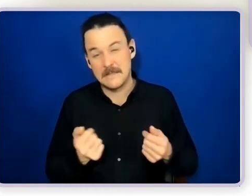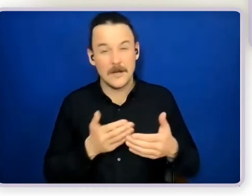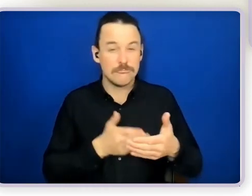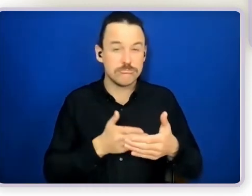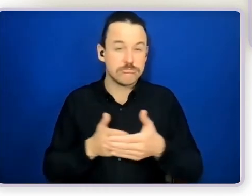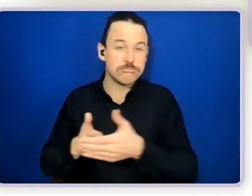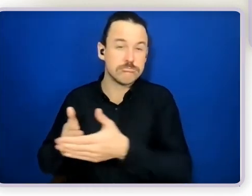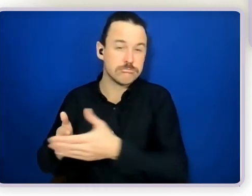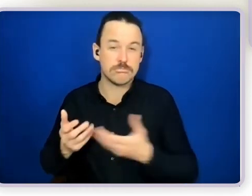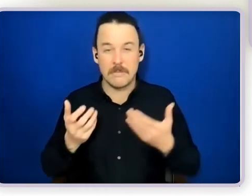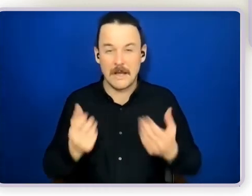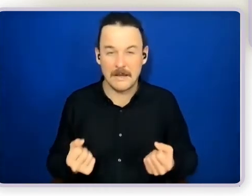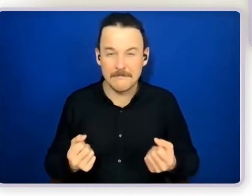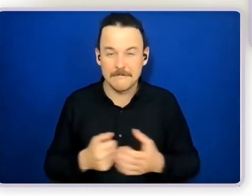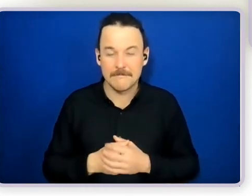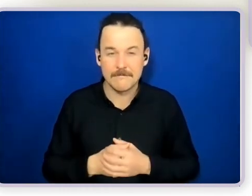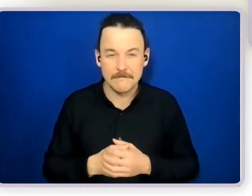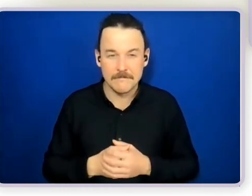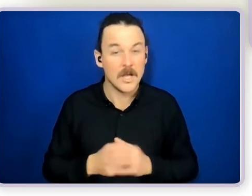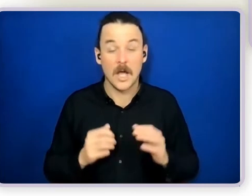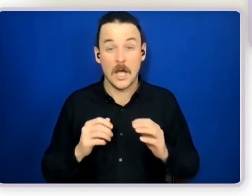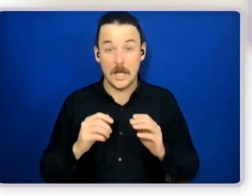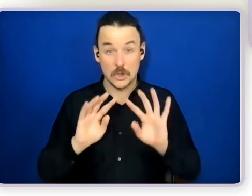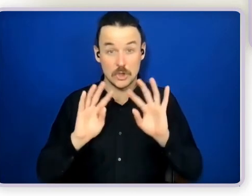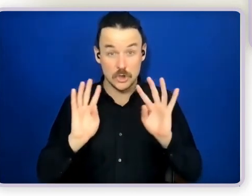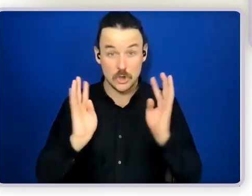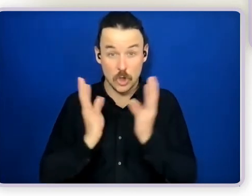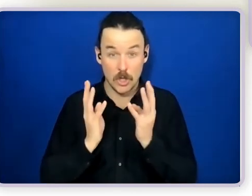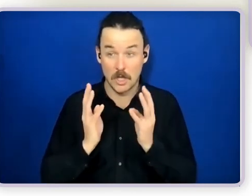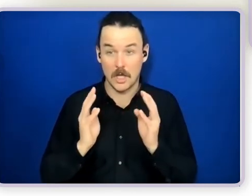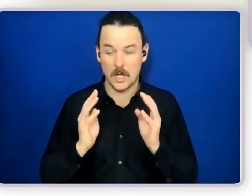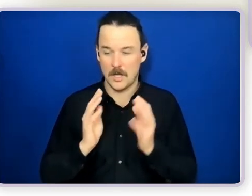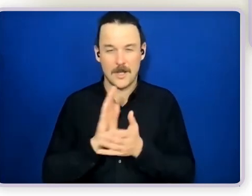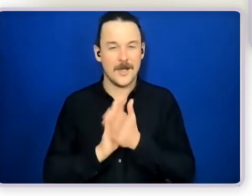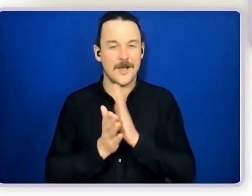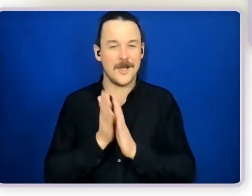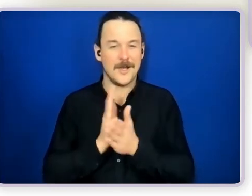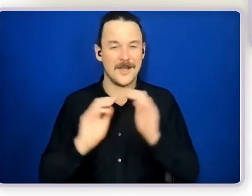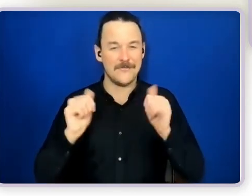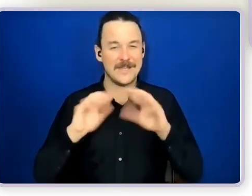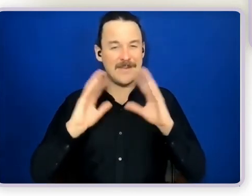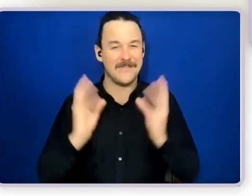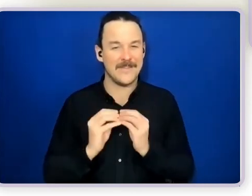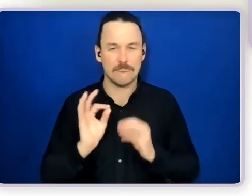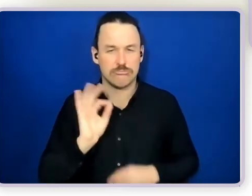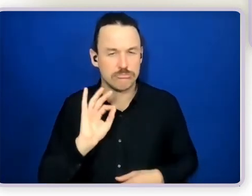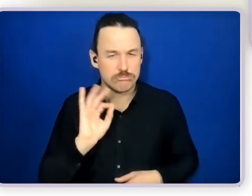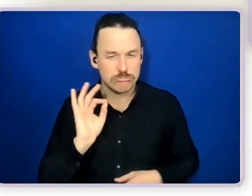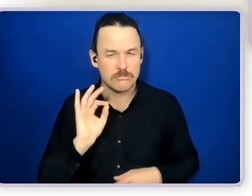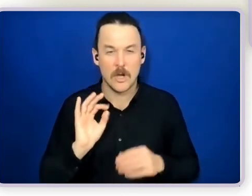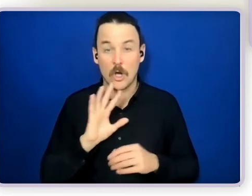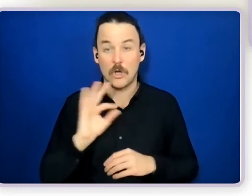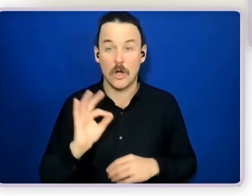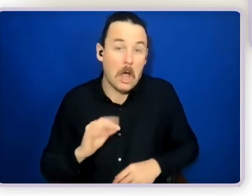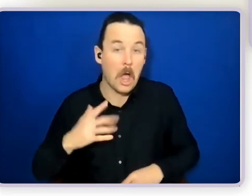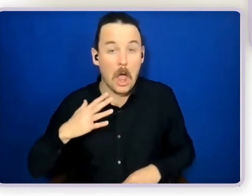-all they do take a bit of effort they take work I wouldn't just have a circle for the sake of it I would consider it very very